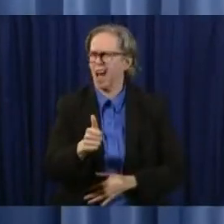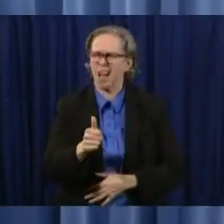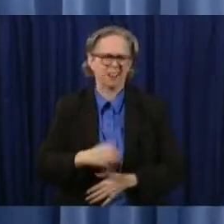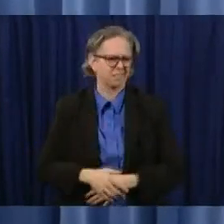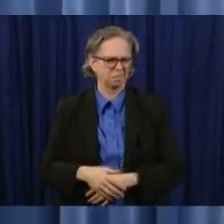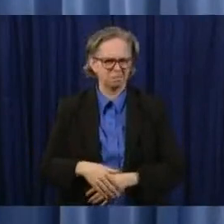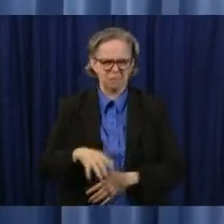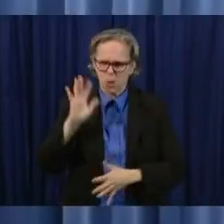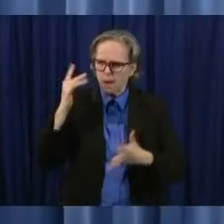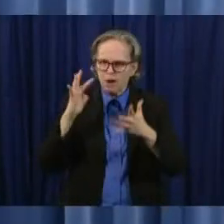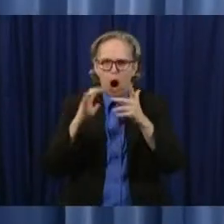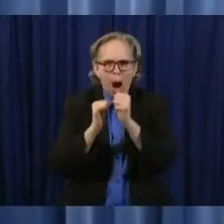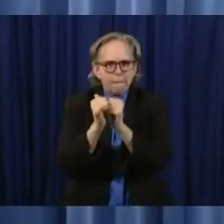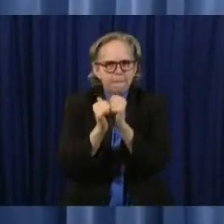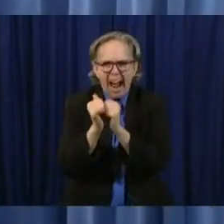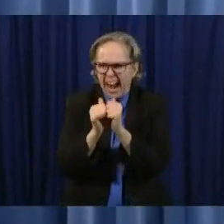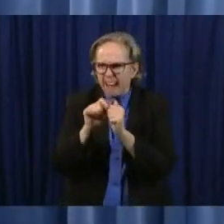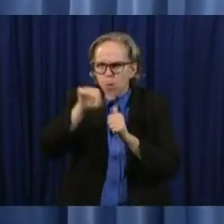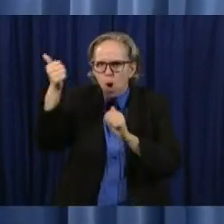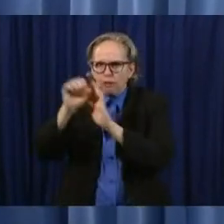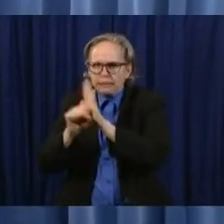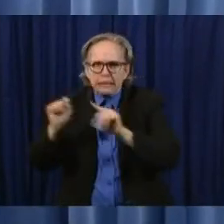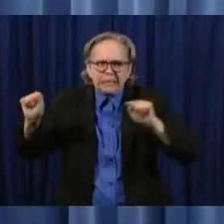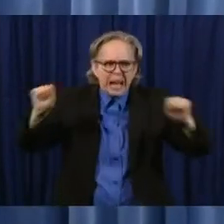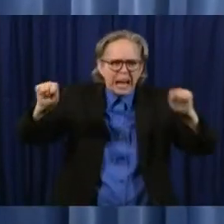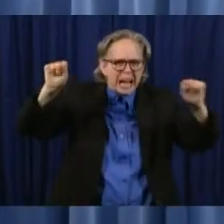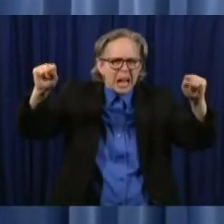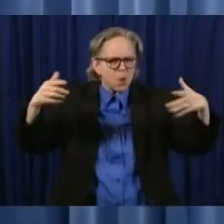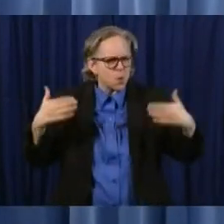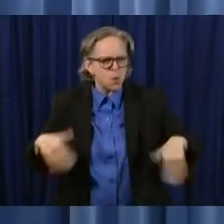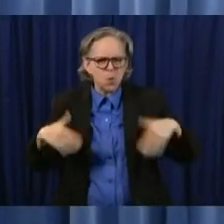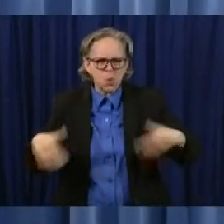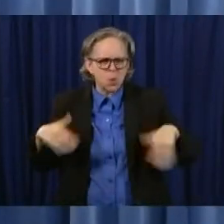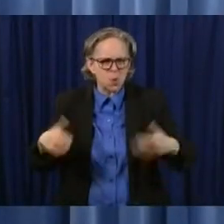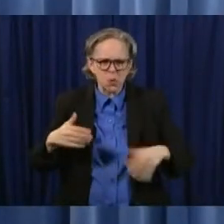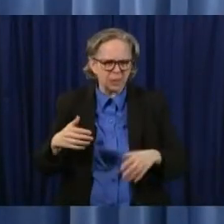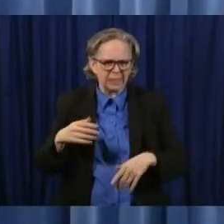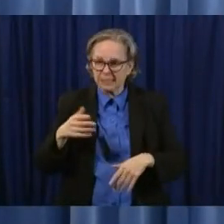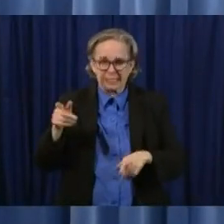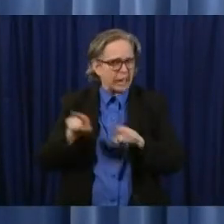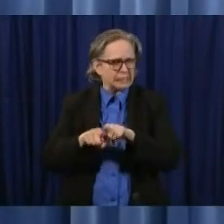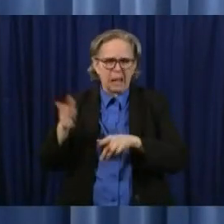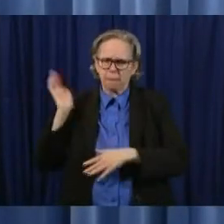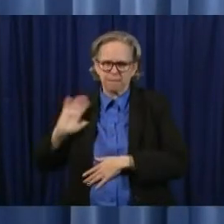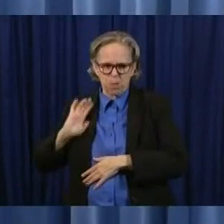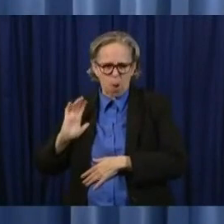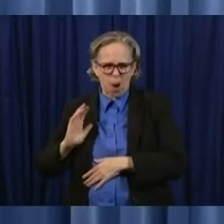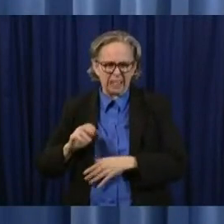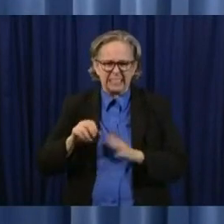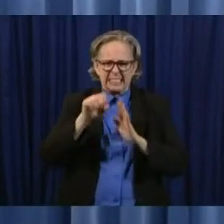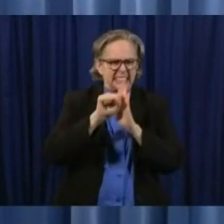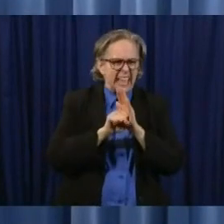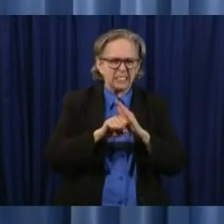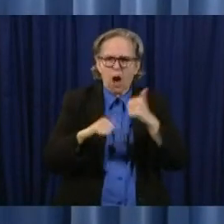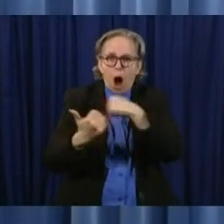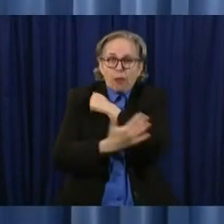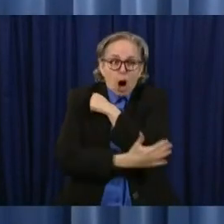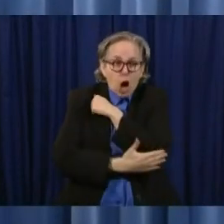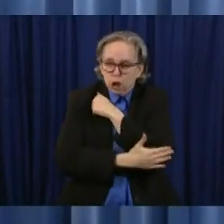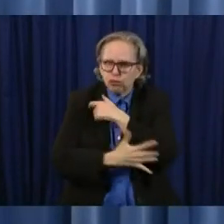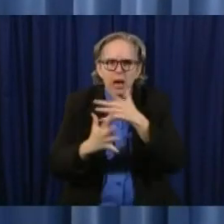volatile and different marketplace with other states and other countries for this critical equipment